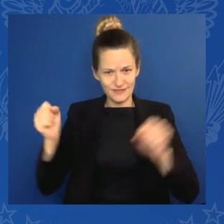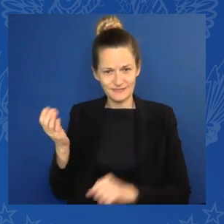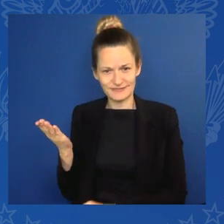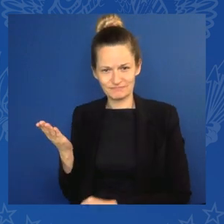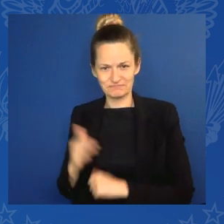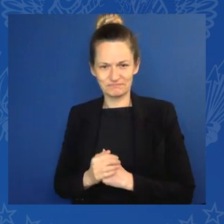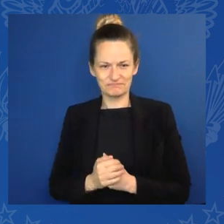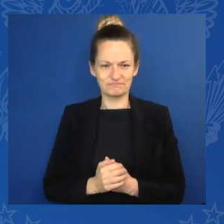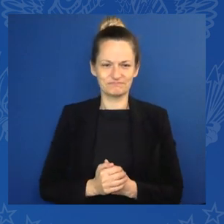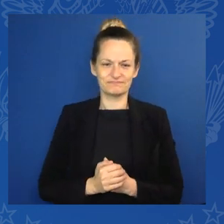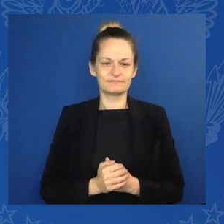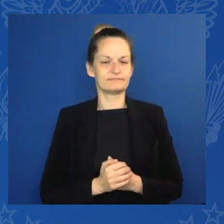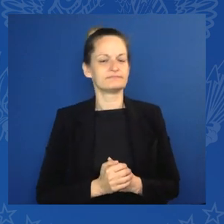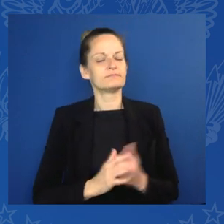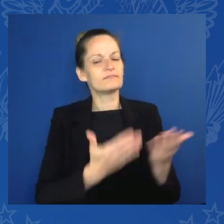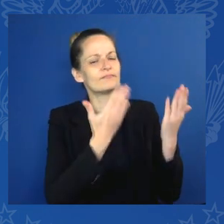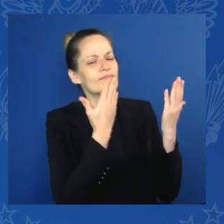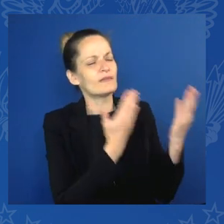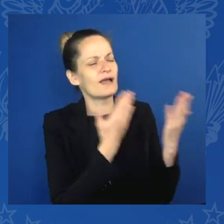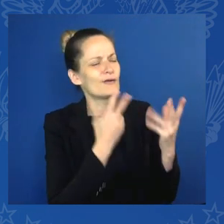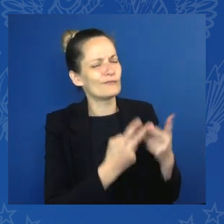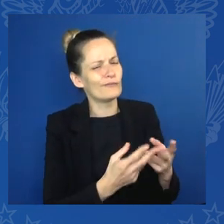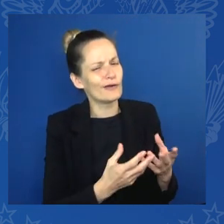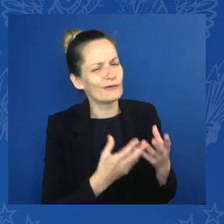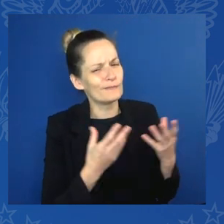Well, good afternoon, folks.